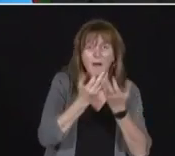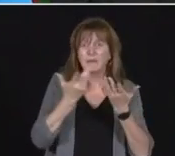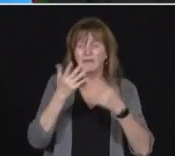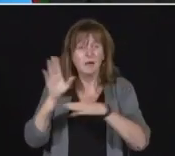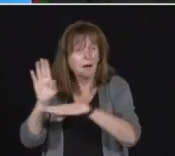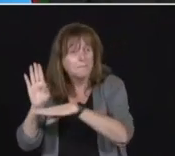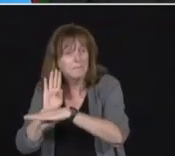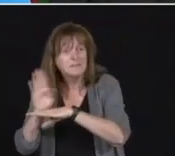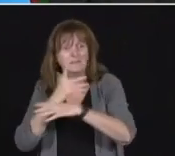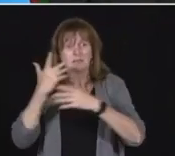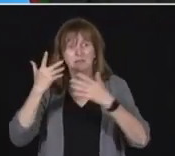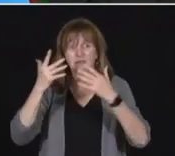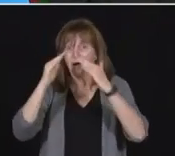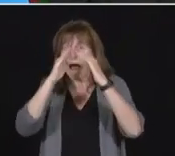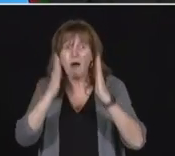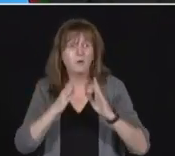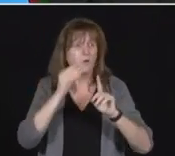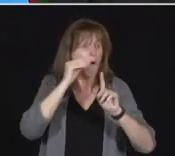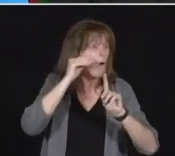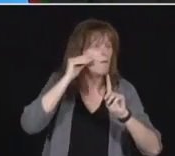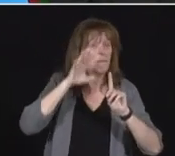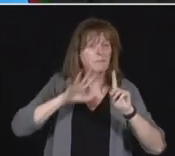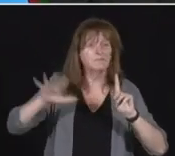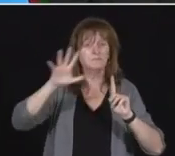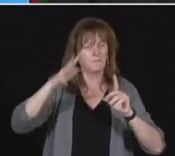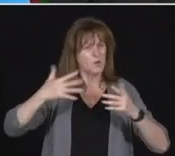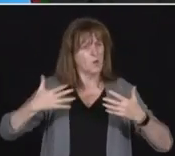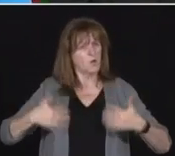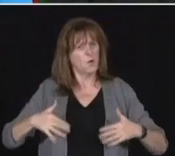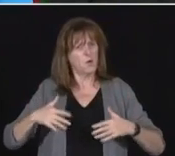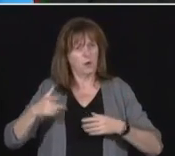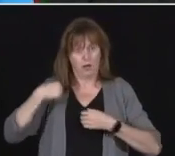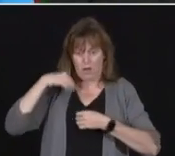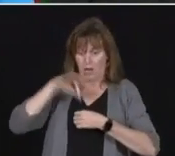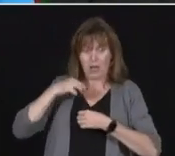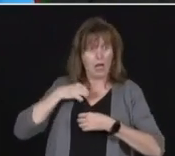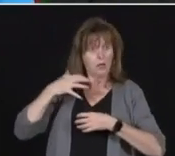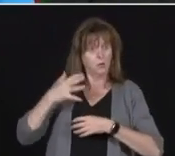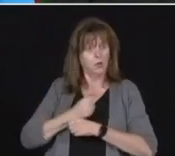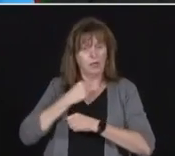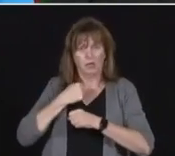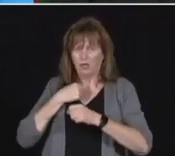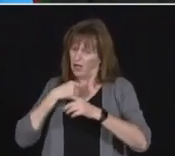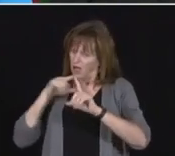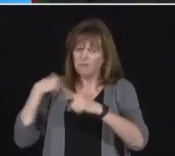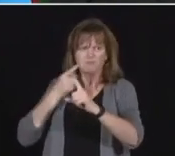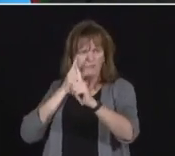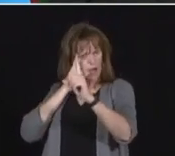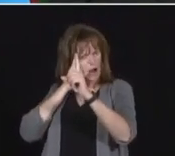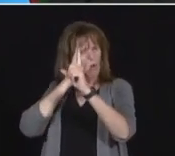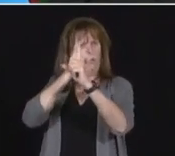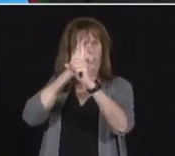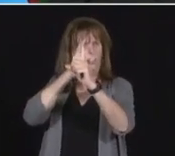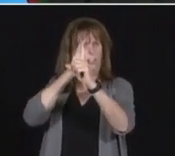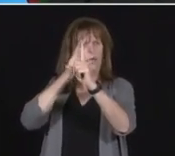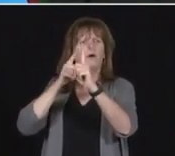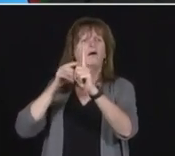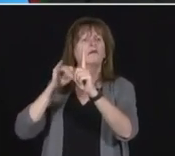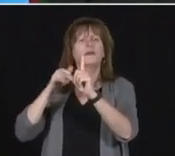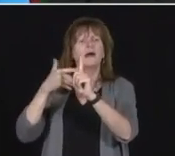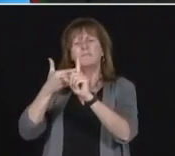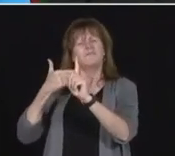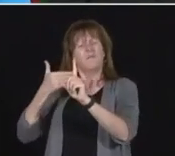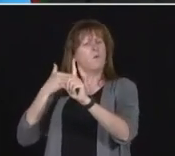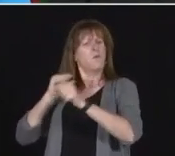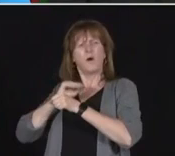This is something we have been working on since we took office. Well before the outbreak of COVID-19, I made it my